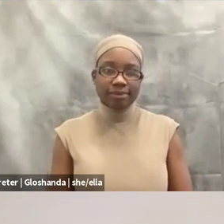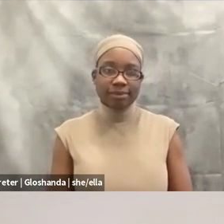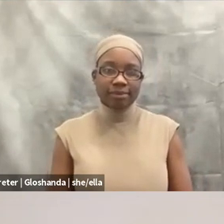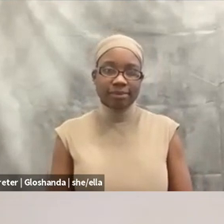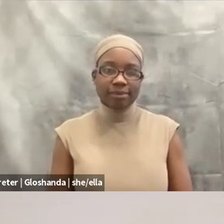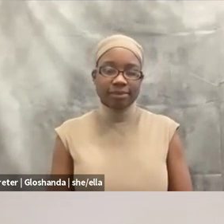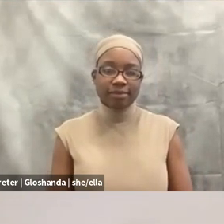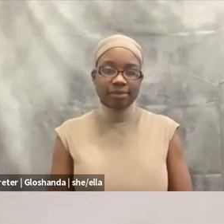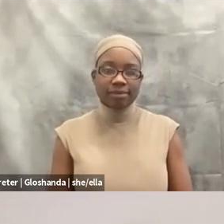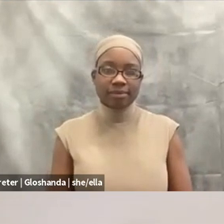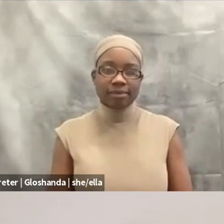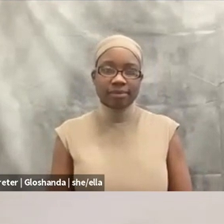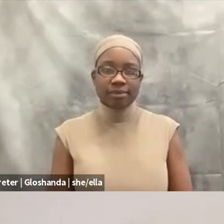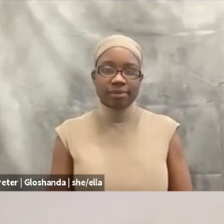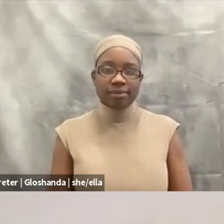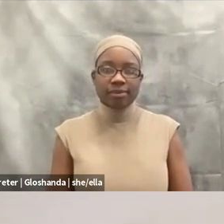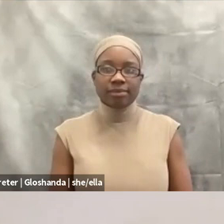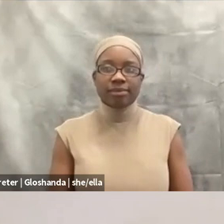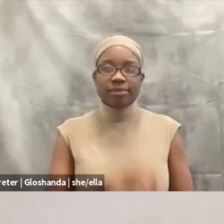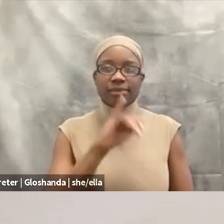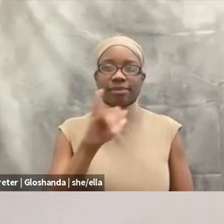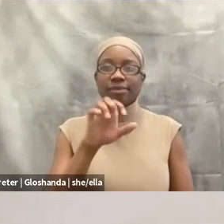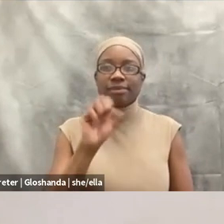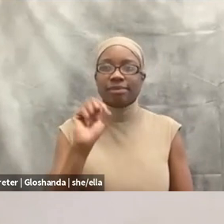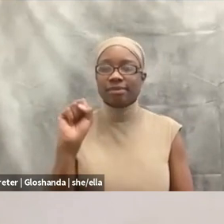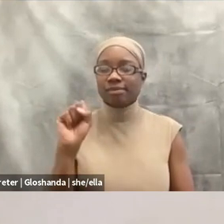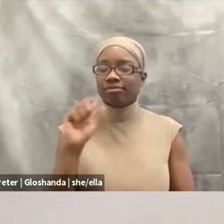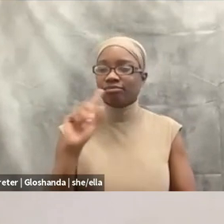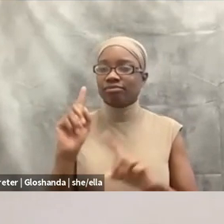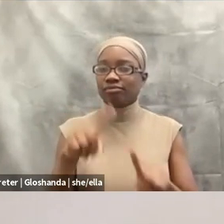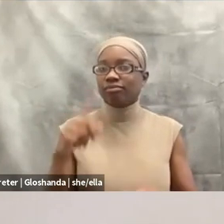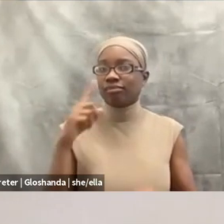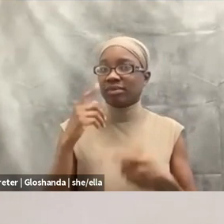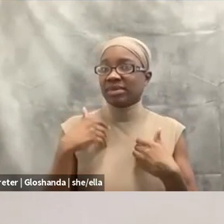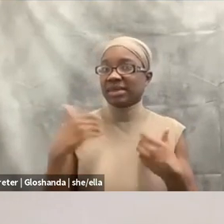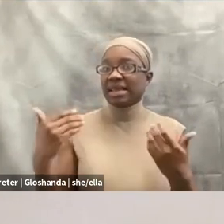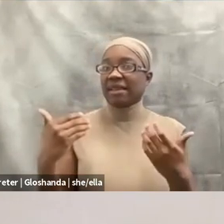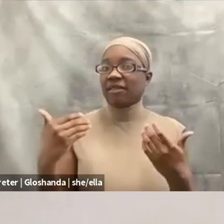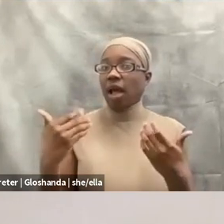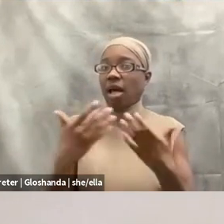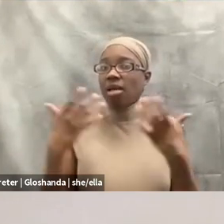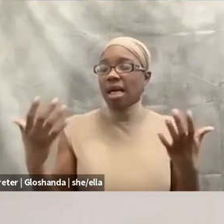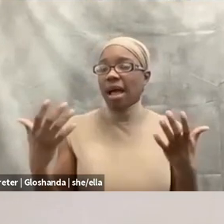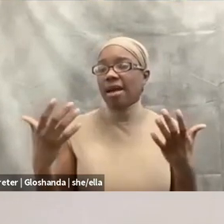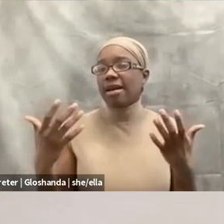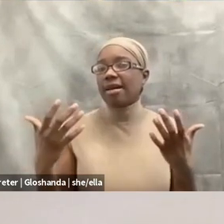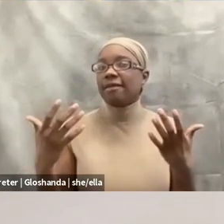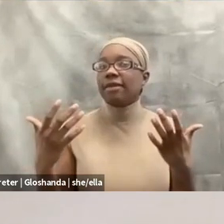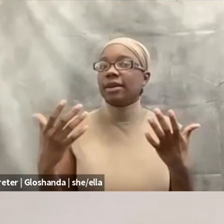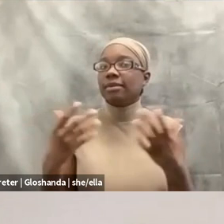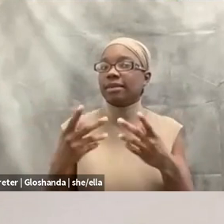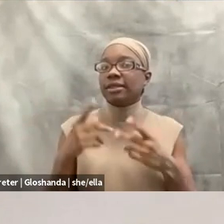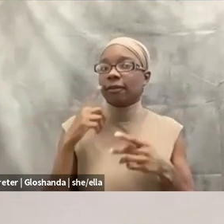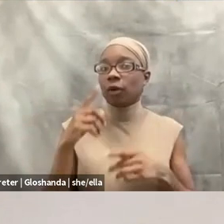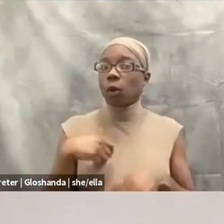I think, um, there's a lot of room for white women to be in front of taking more public risk about